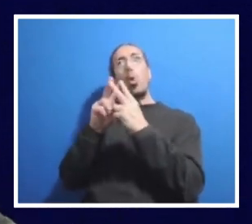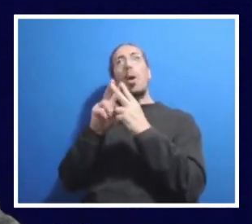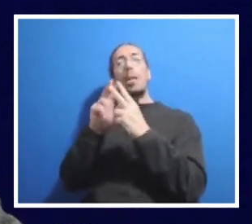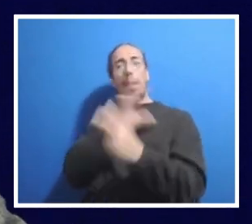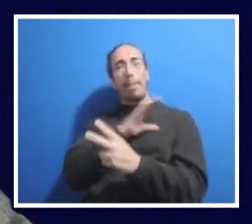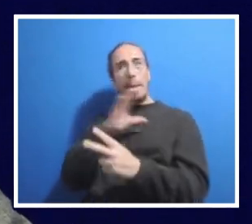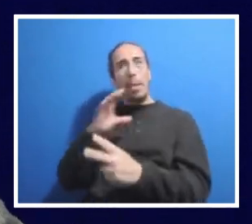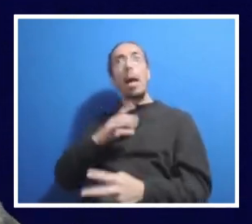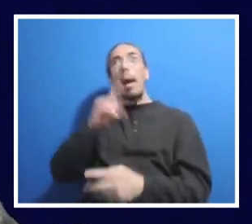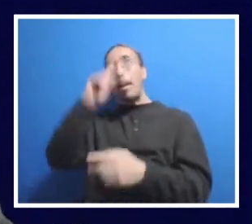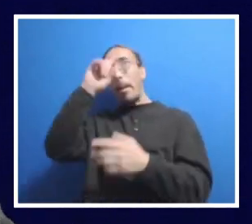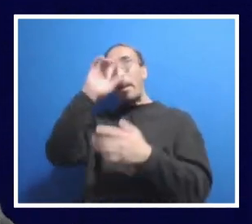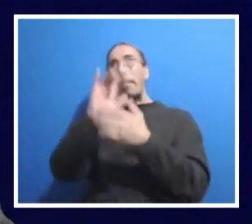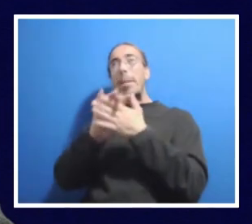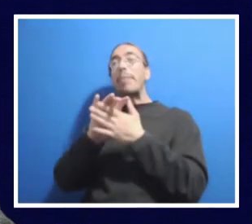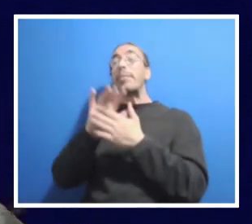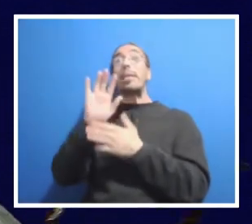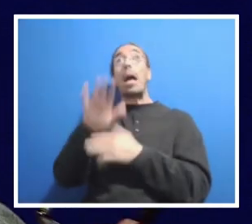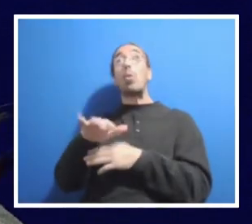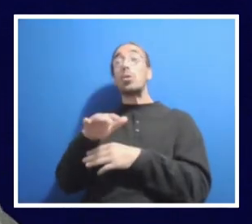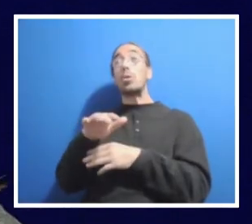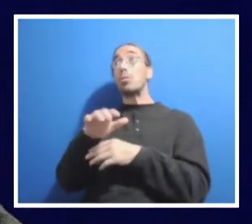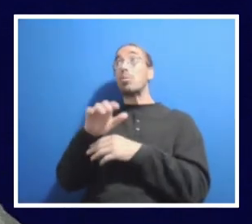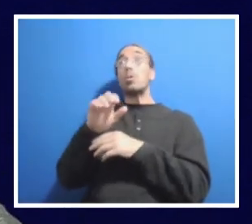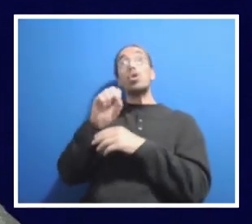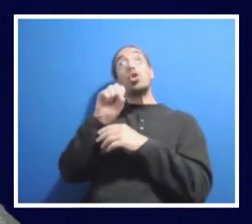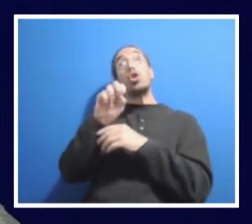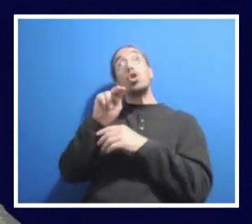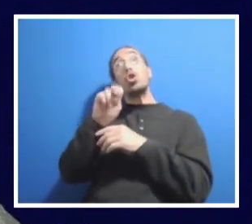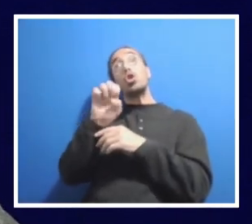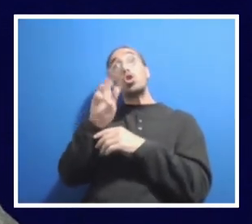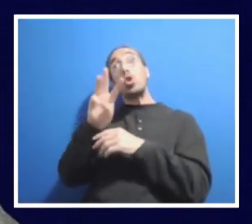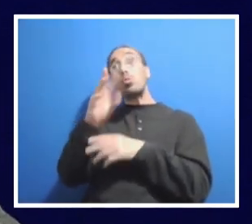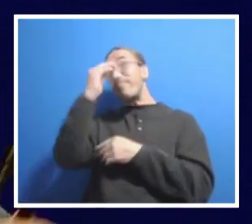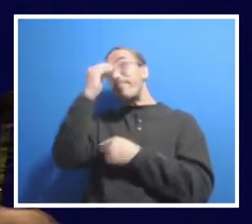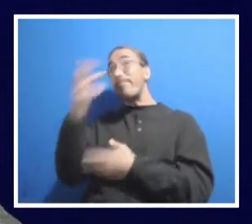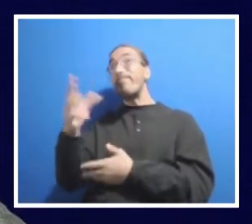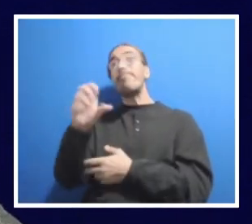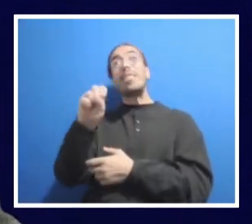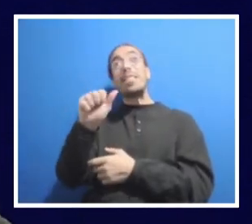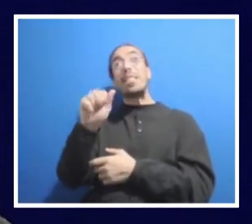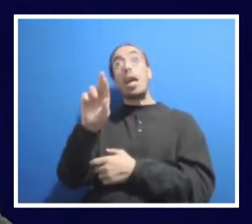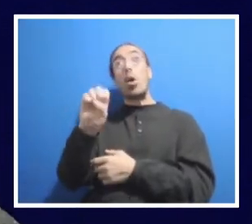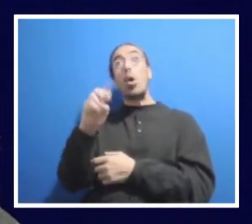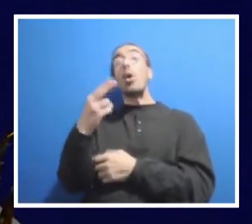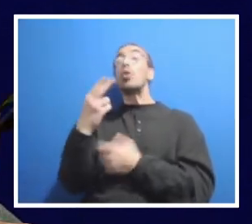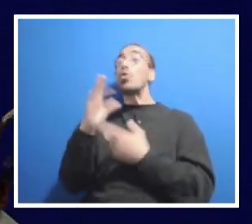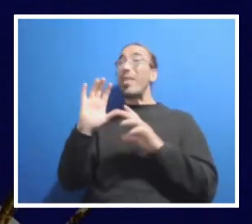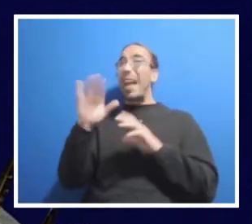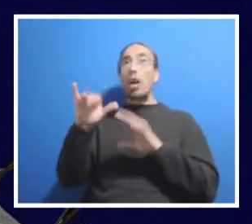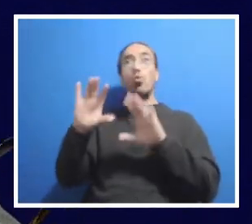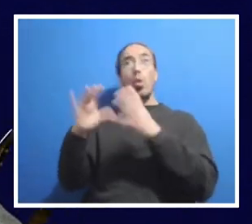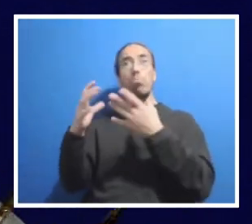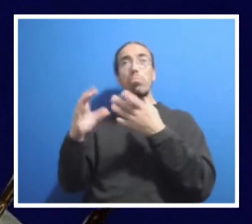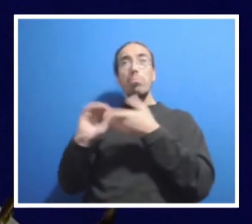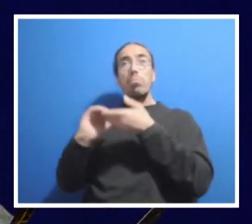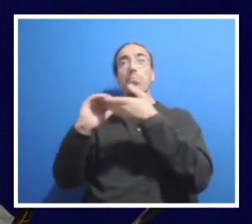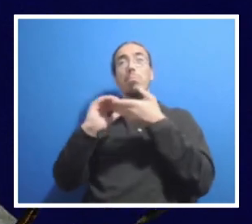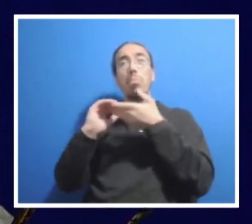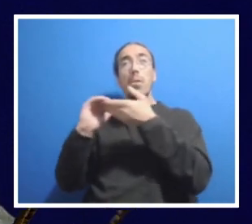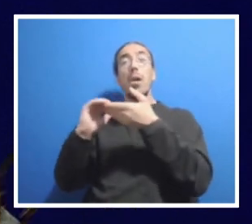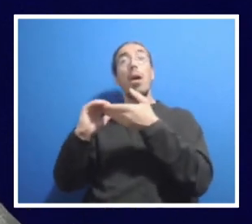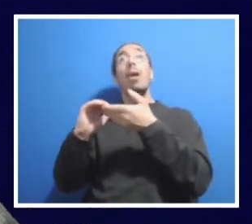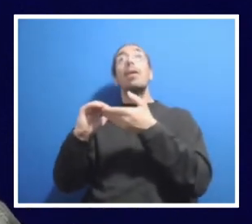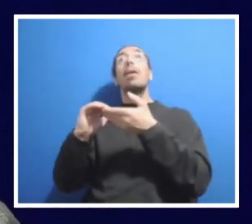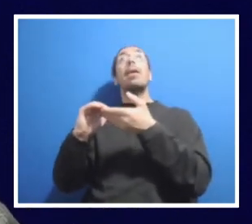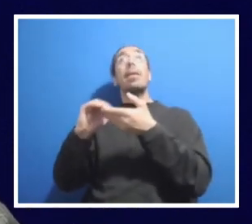been news to Sarah also. And so we were asked if we would reengage that group. And, you know, it wasn't just that we were willing to. I think we're actually very